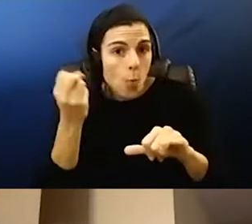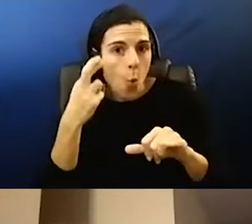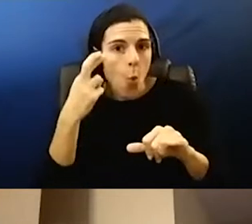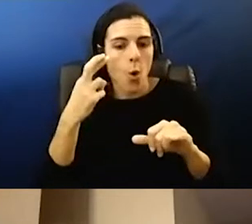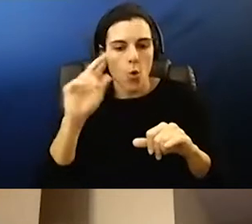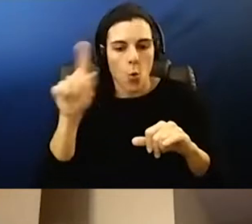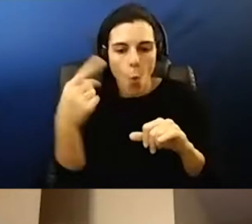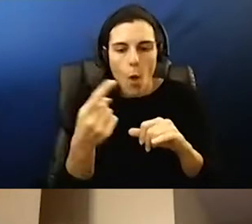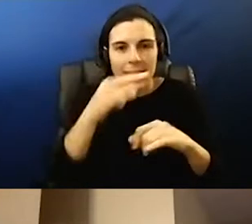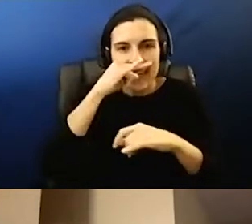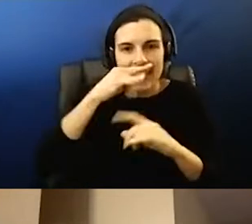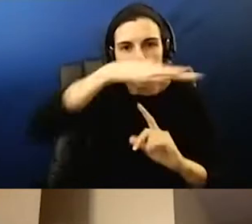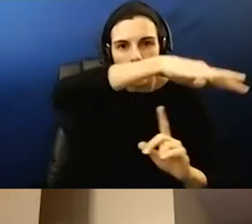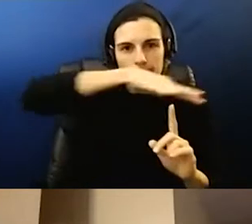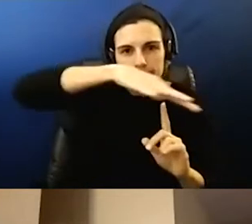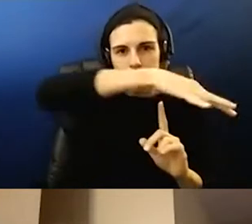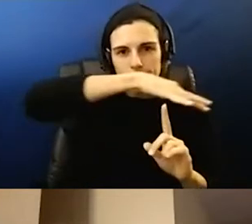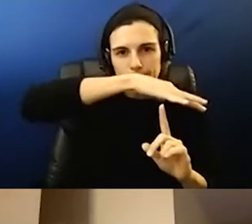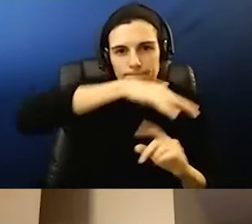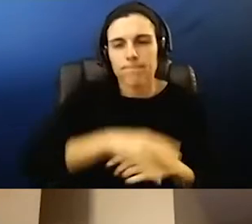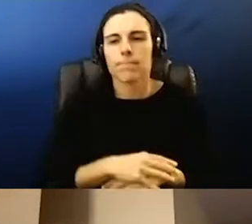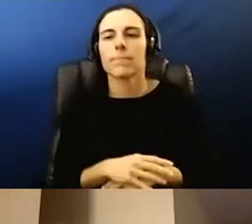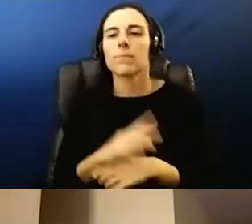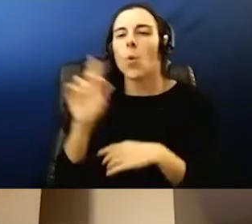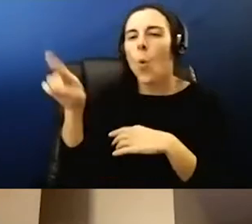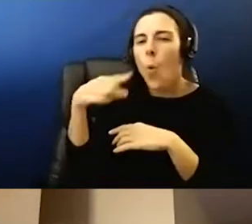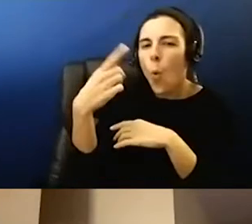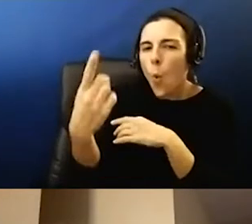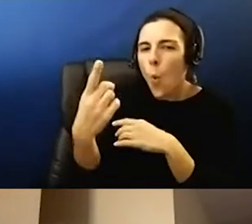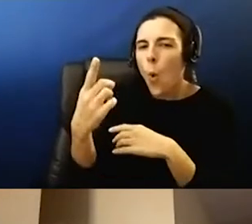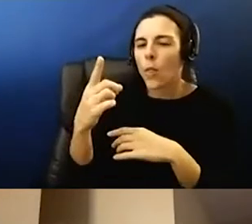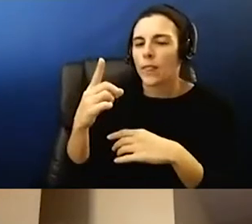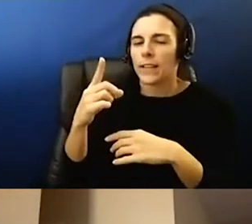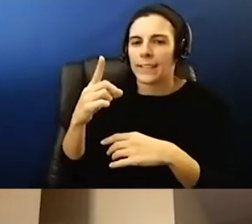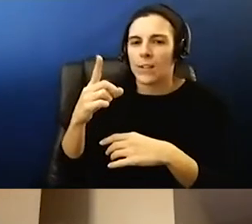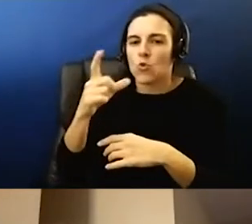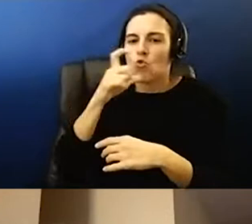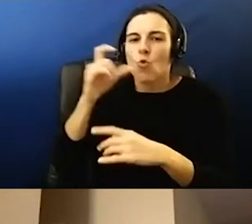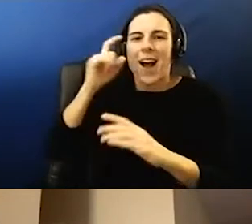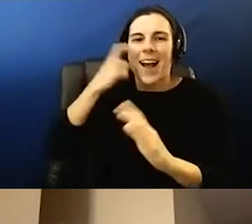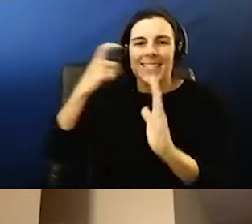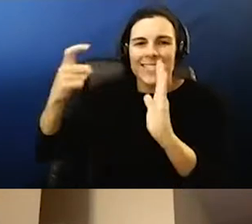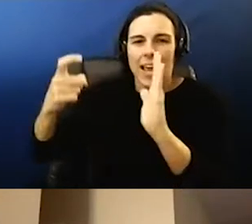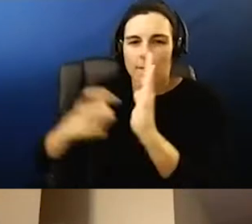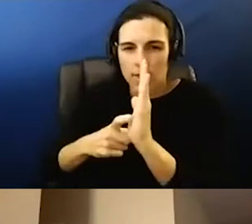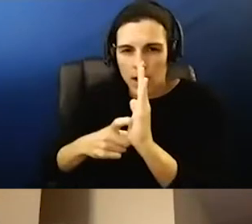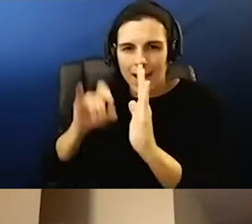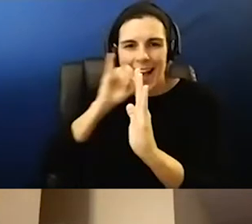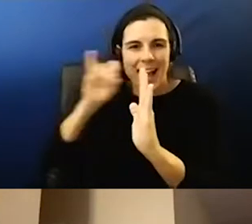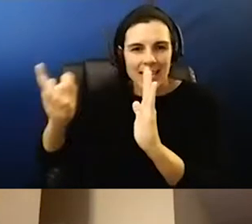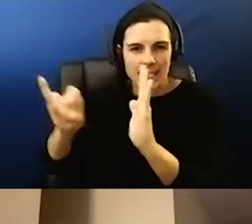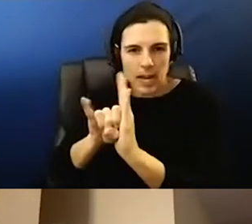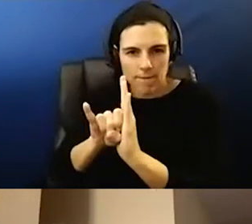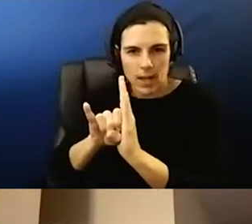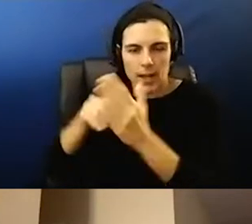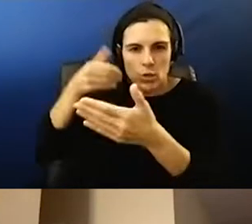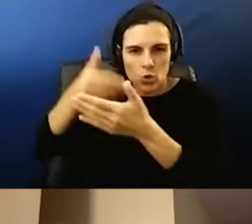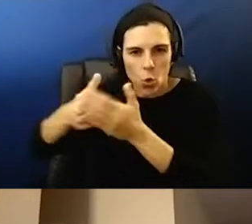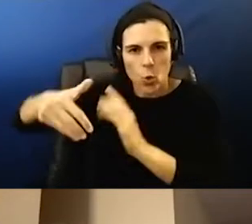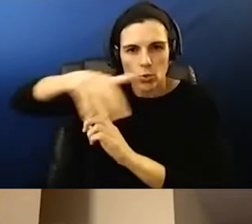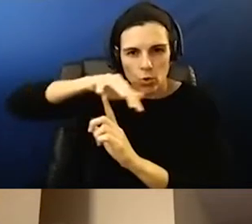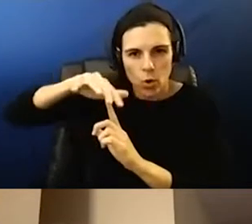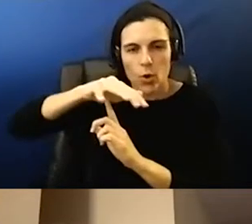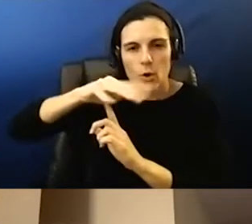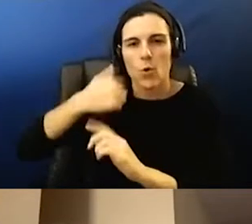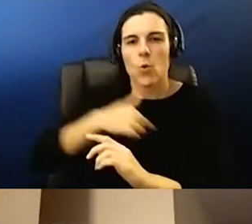So it's only those who are identified as close contacts. We follow Williamson County and Austin Public Health